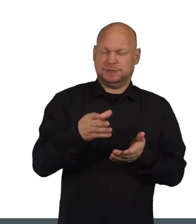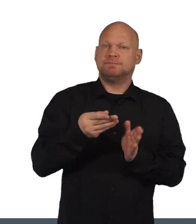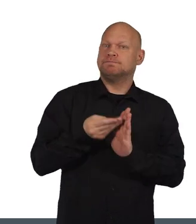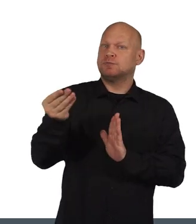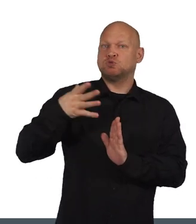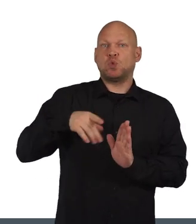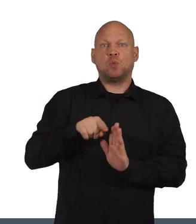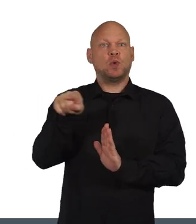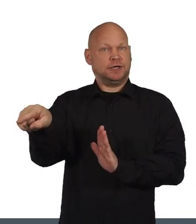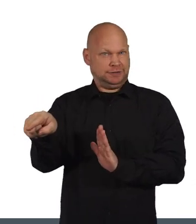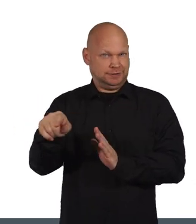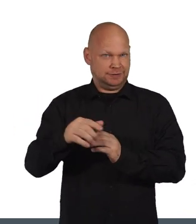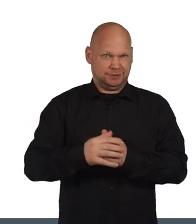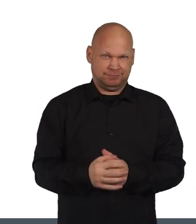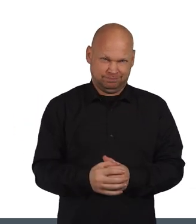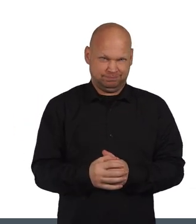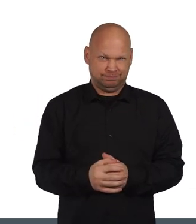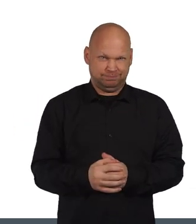you're making the request to.